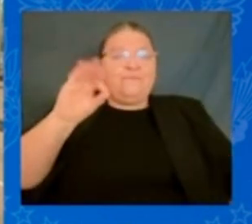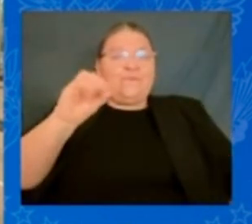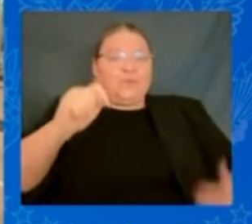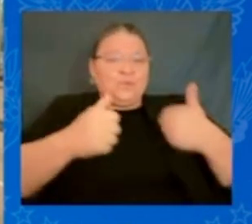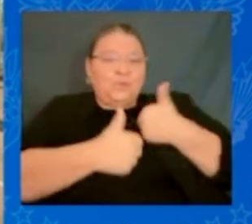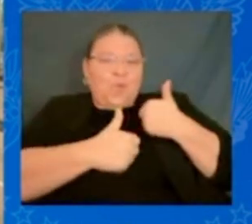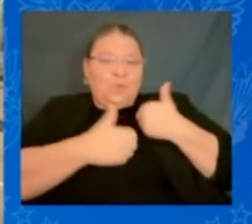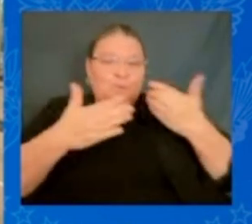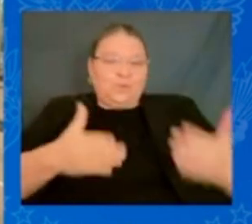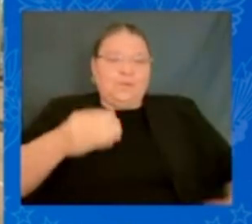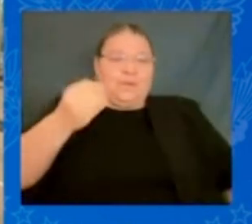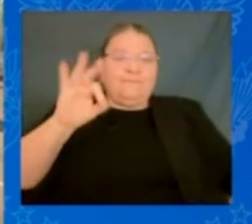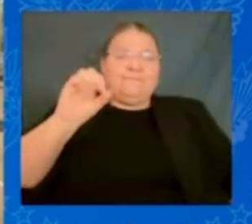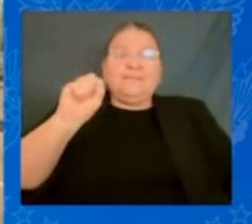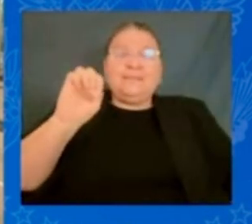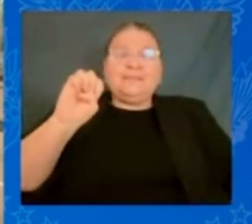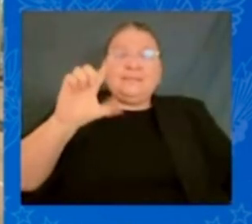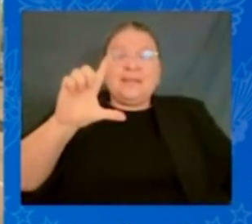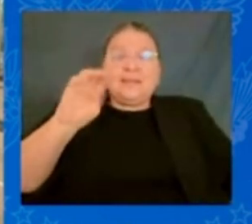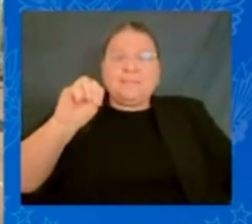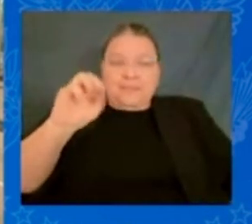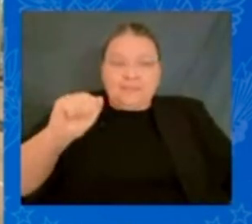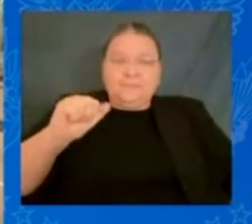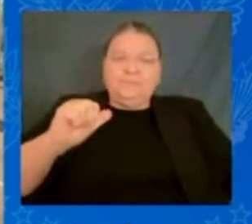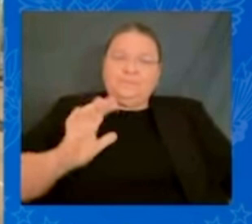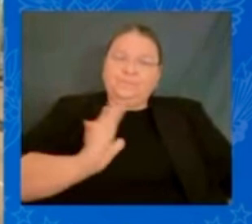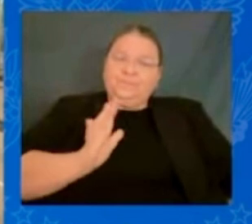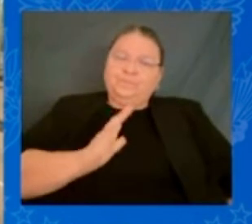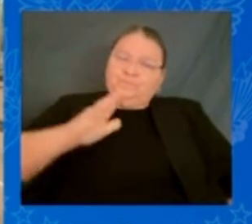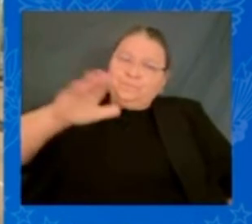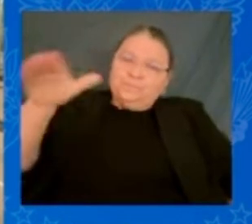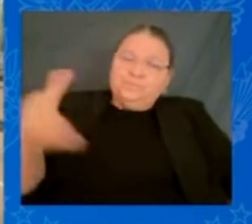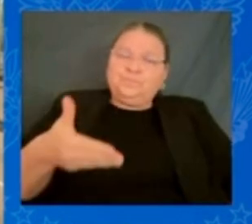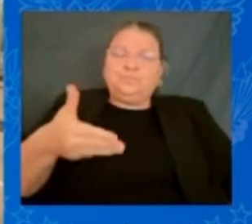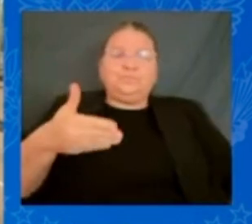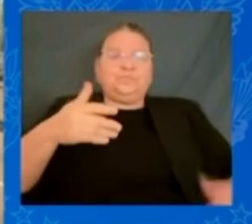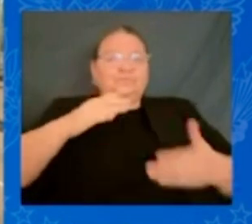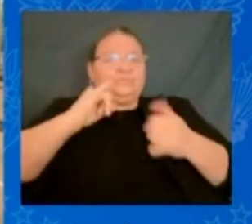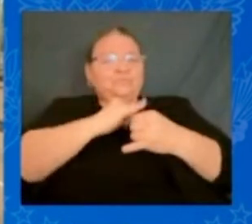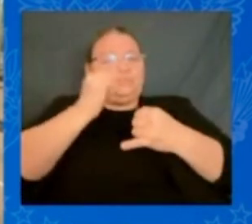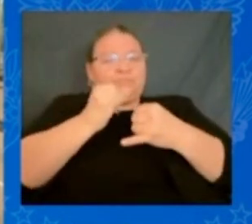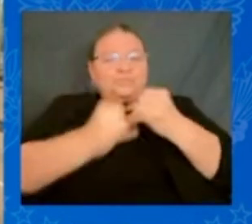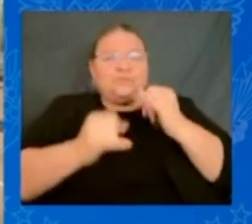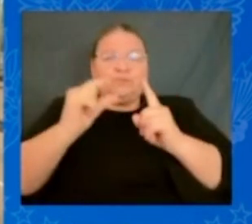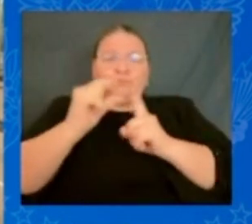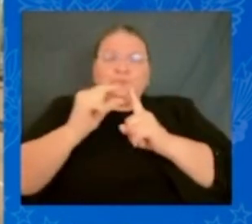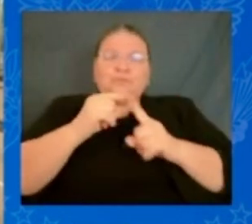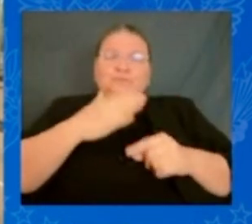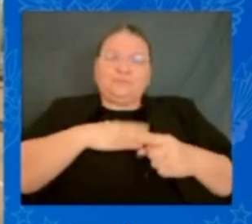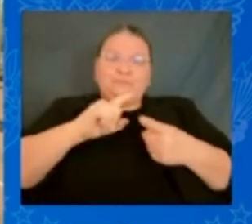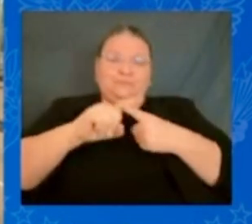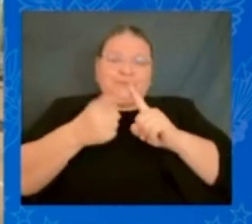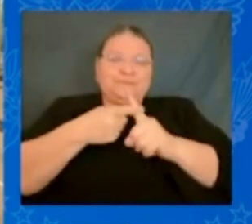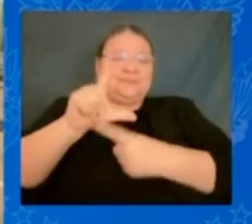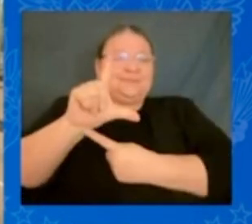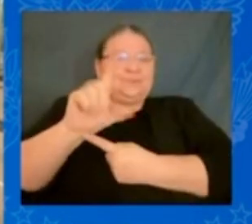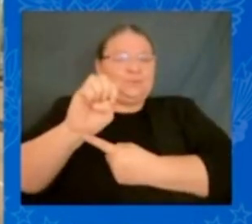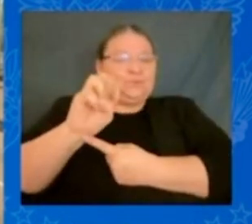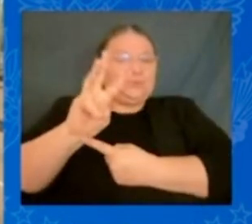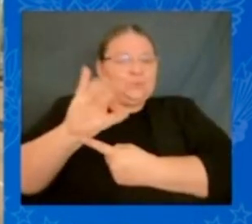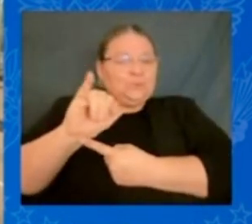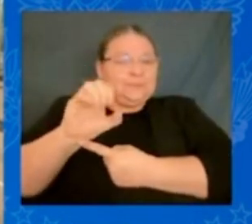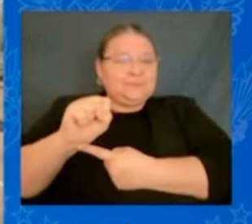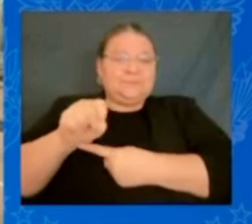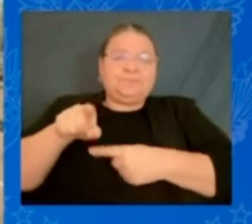you were among the final words of our dear friend John Lewis delivered as he stood on the bridge over troubled waters three years